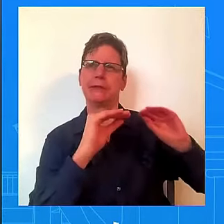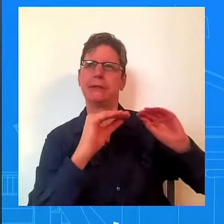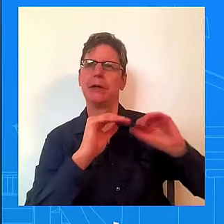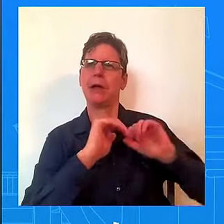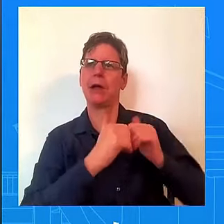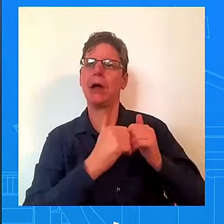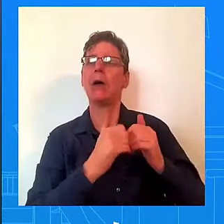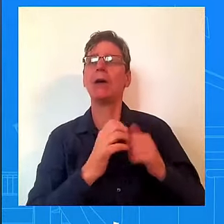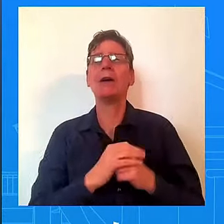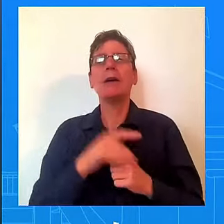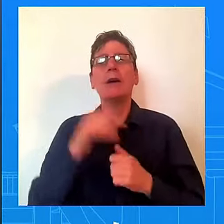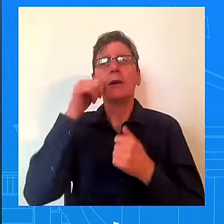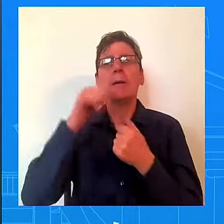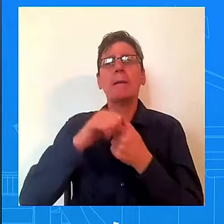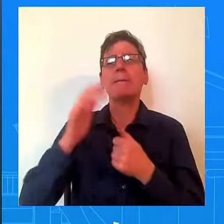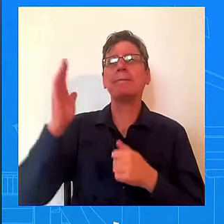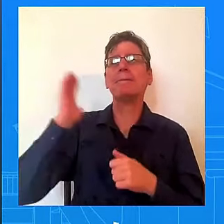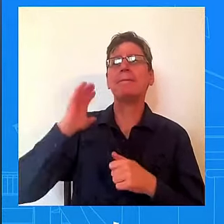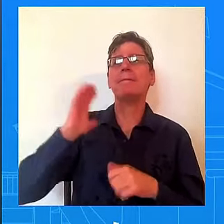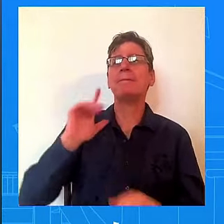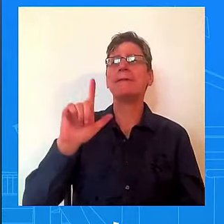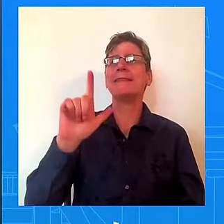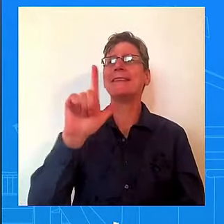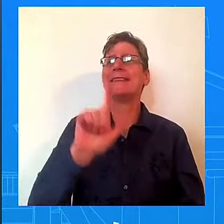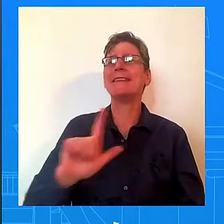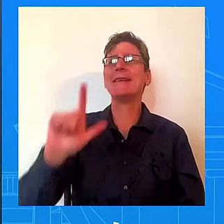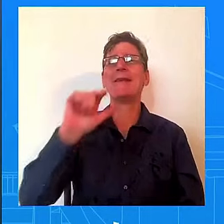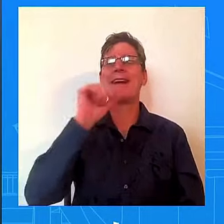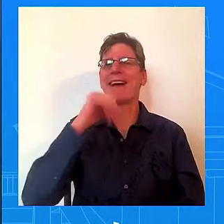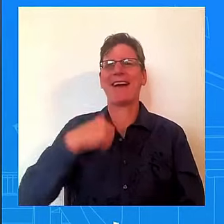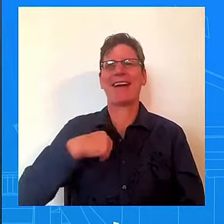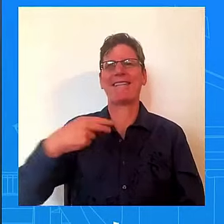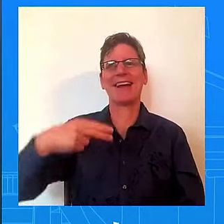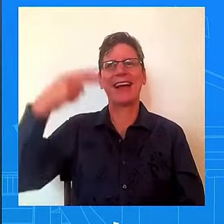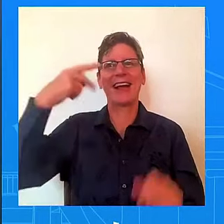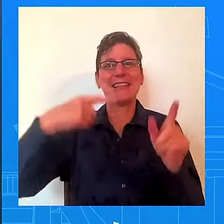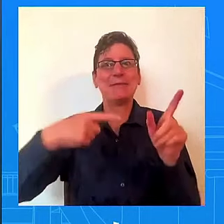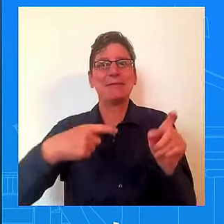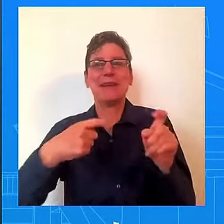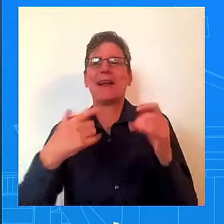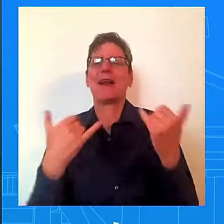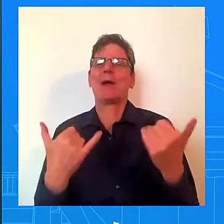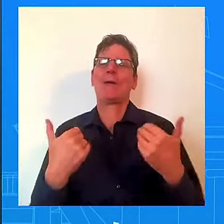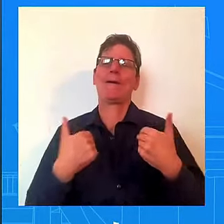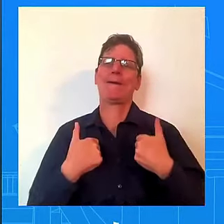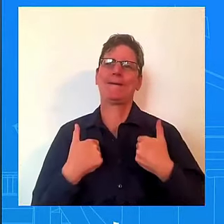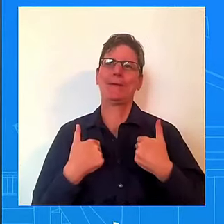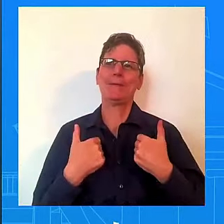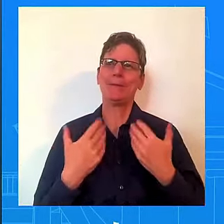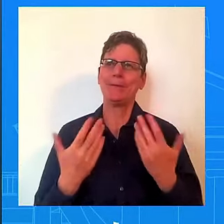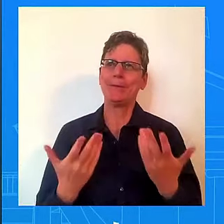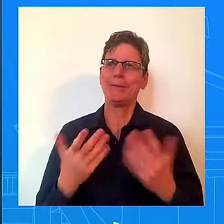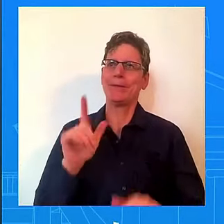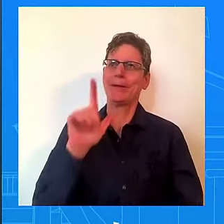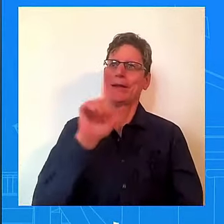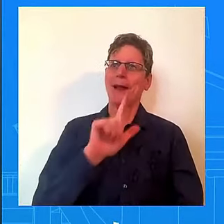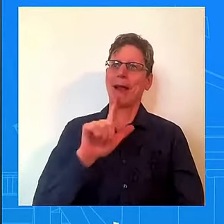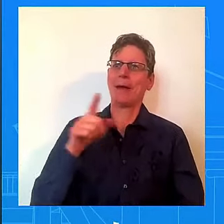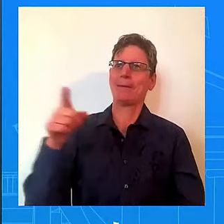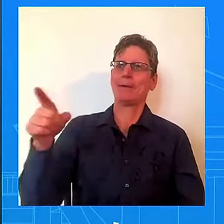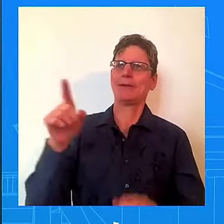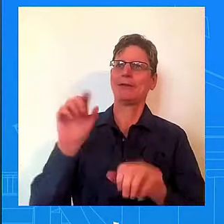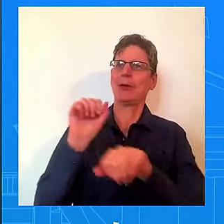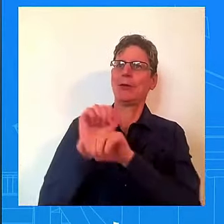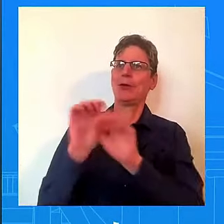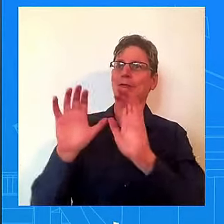those libraries, and it now has it. And by the way, libraries are workforce hubs in many communities because that's where people go to do